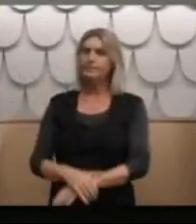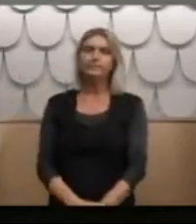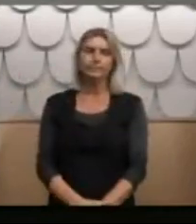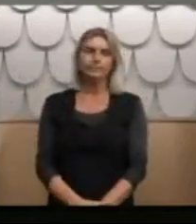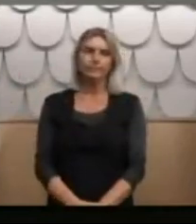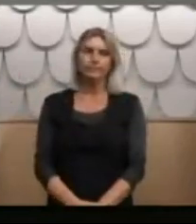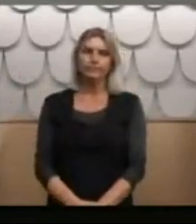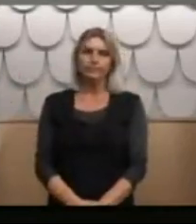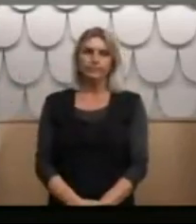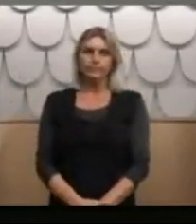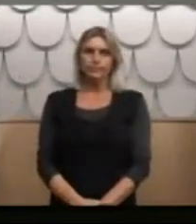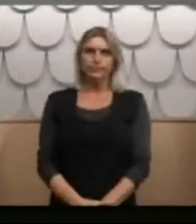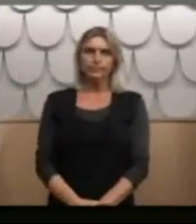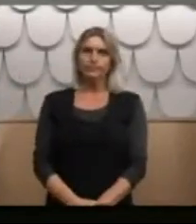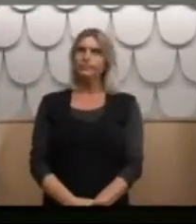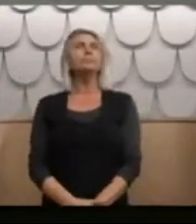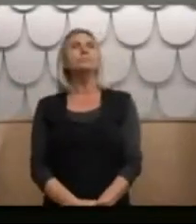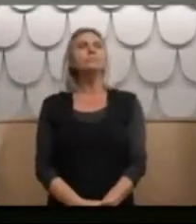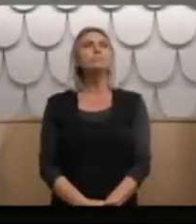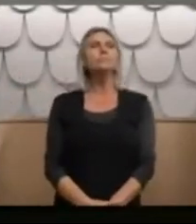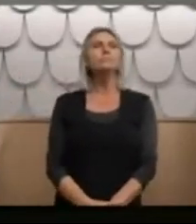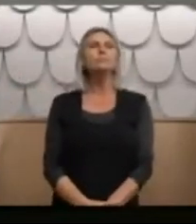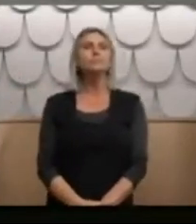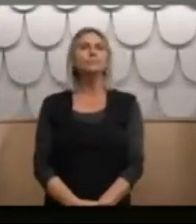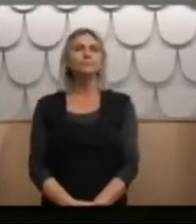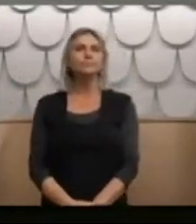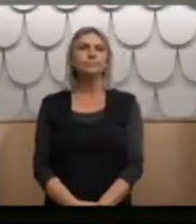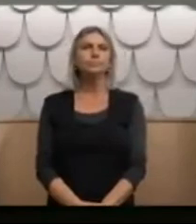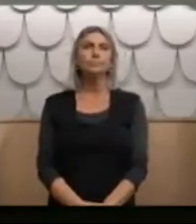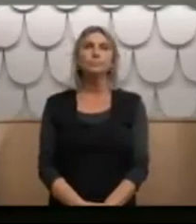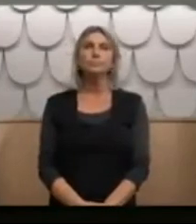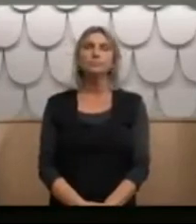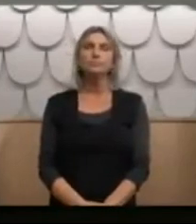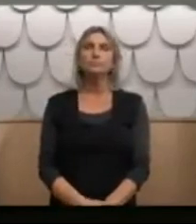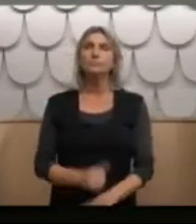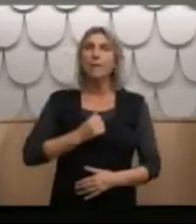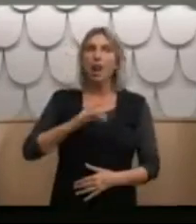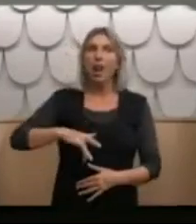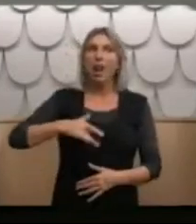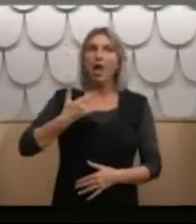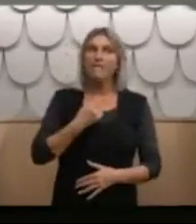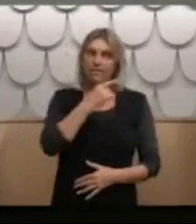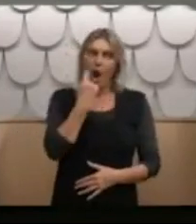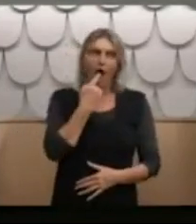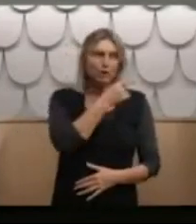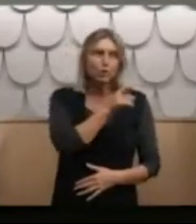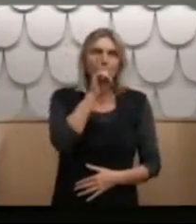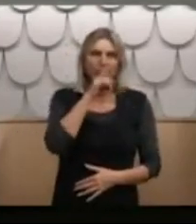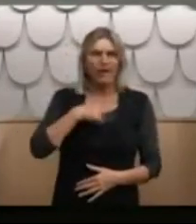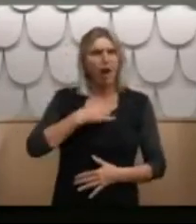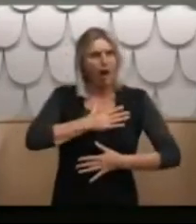I have gone through life flying to those I love because they, the government, taught me to lie.